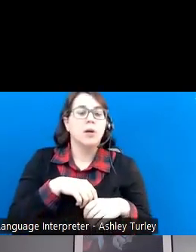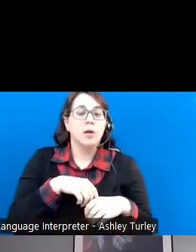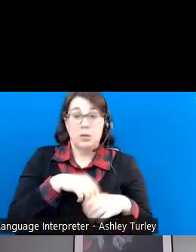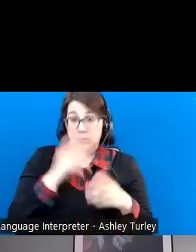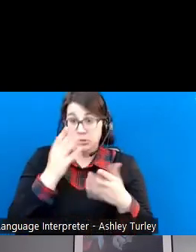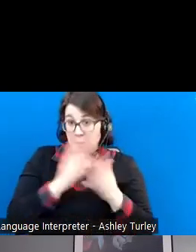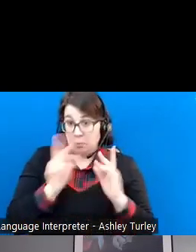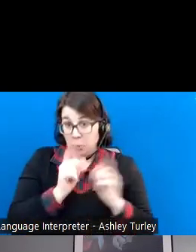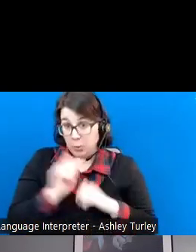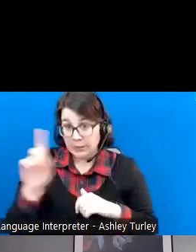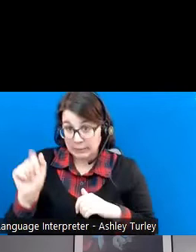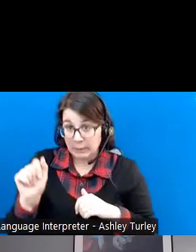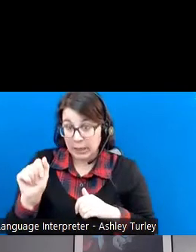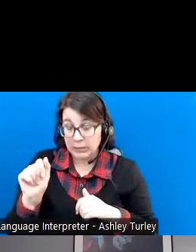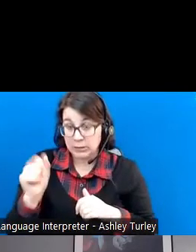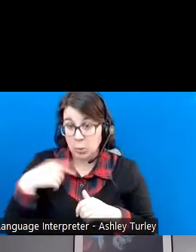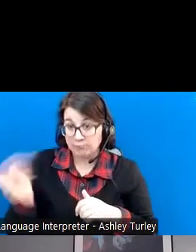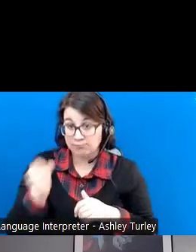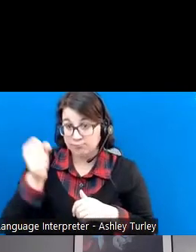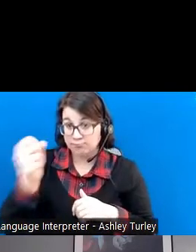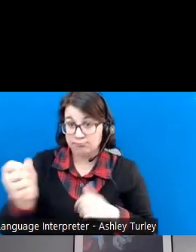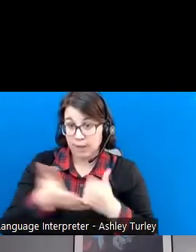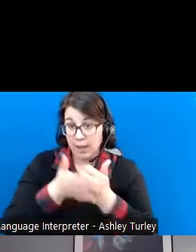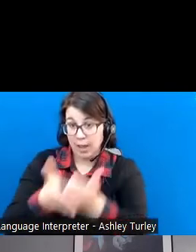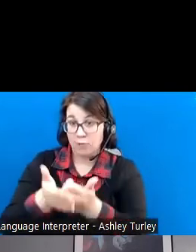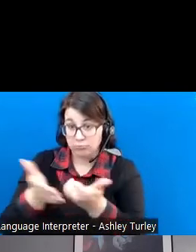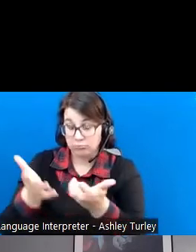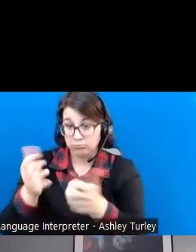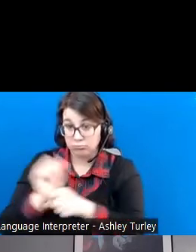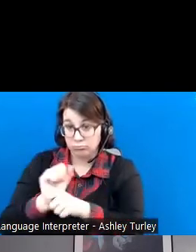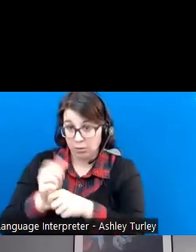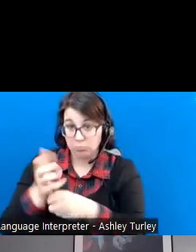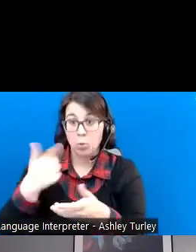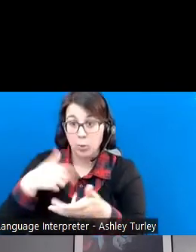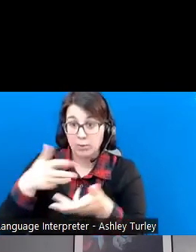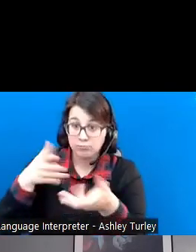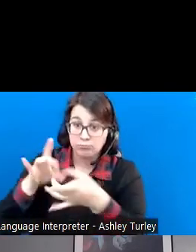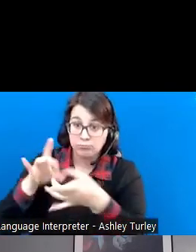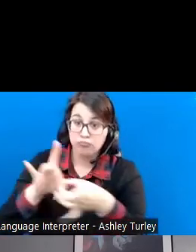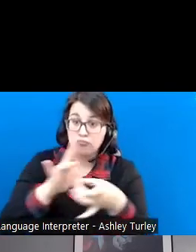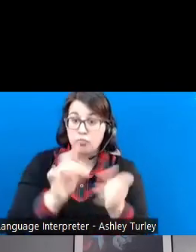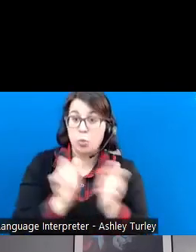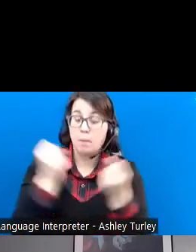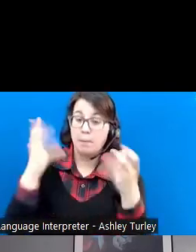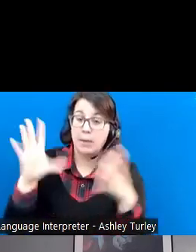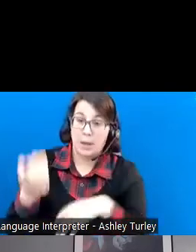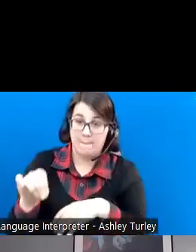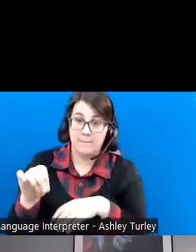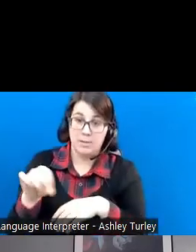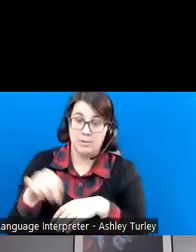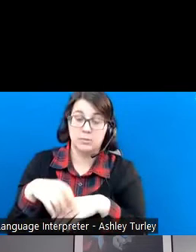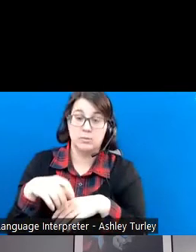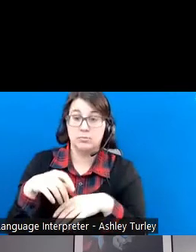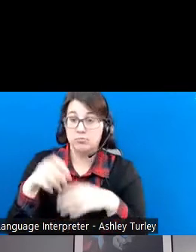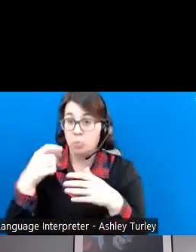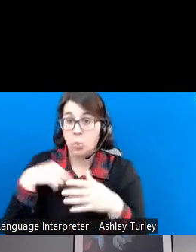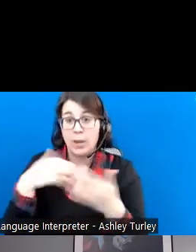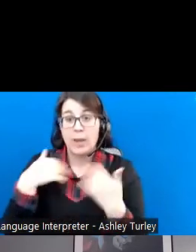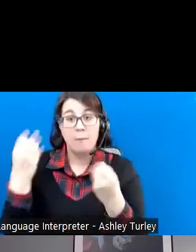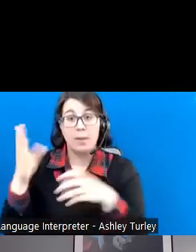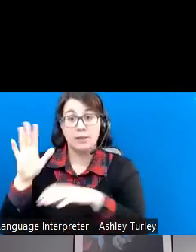disabilities that we have helped get jobs in our communities. And so we have developed relationships with employers and we have, you know, many, many sites